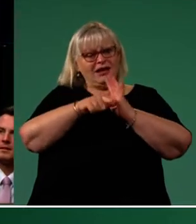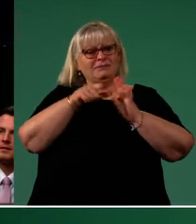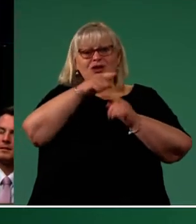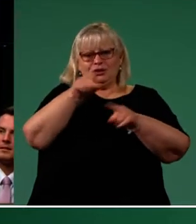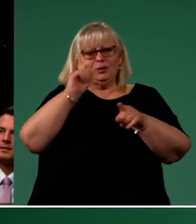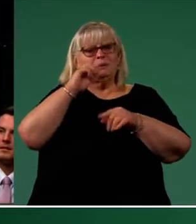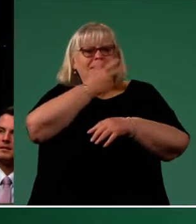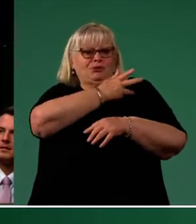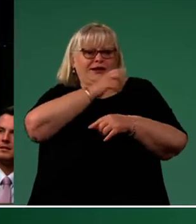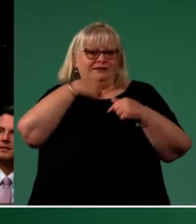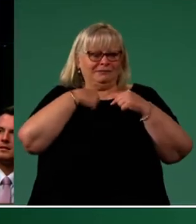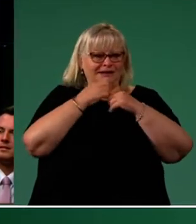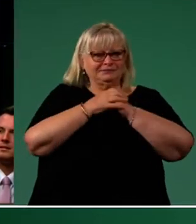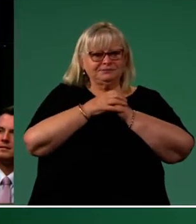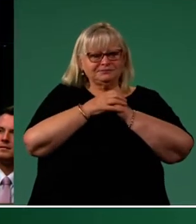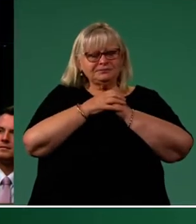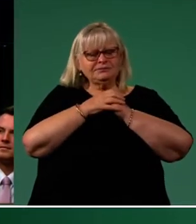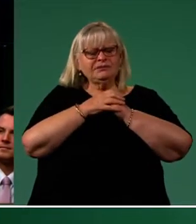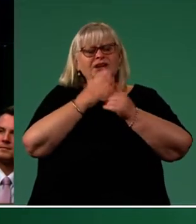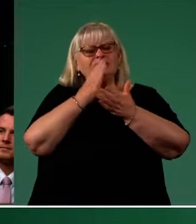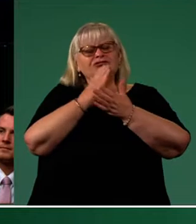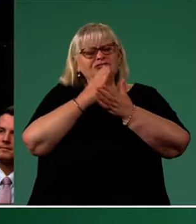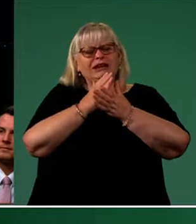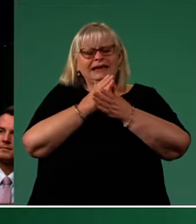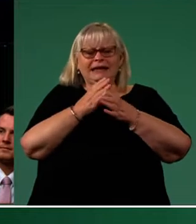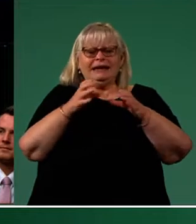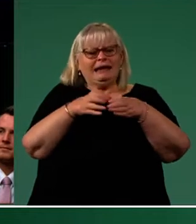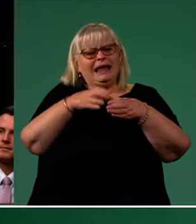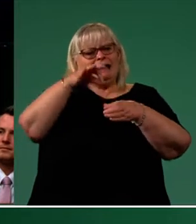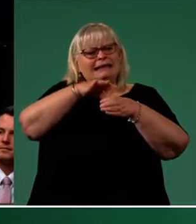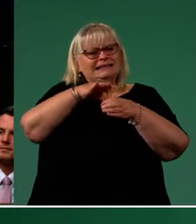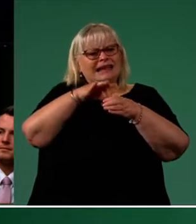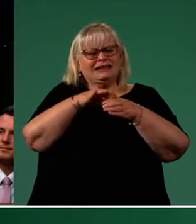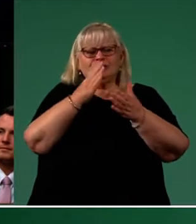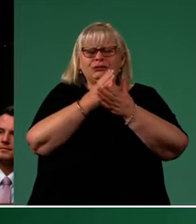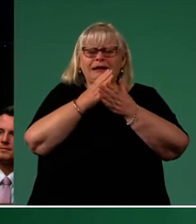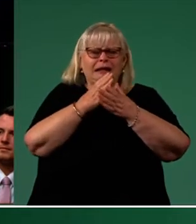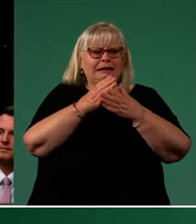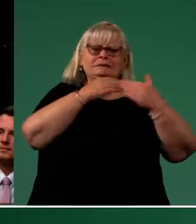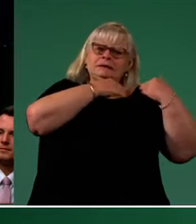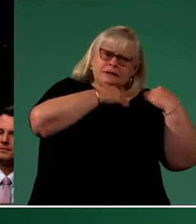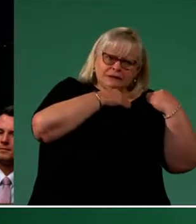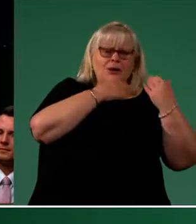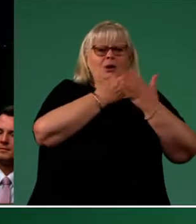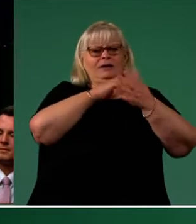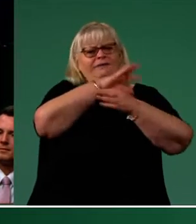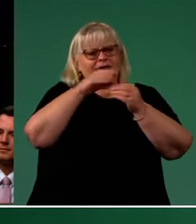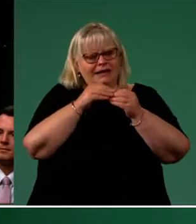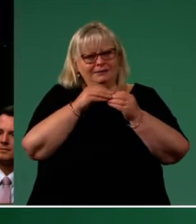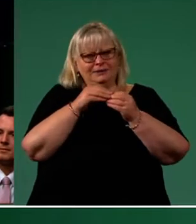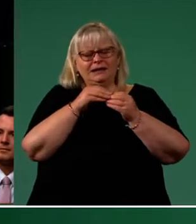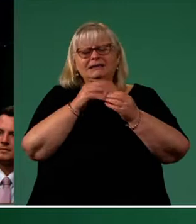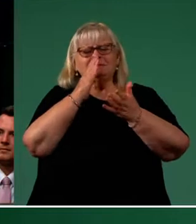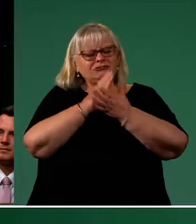Few people see or understand the toll marginal seat candidacy takes on those closest to us. It is and has been